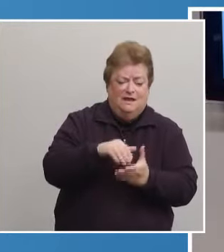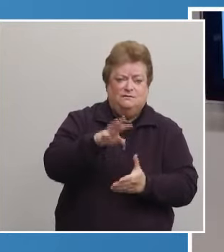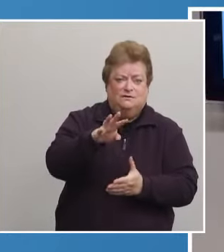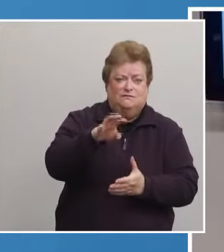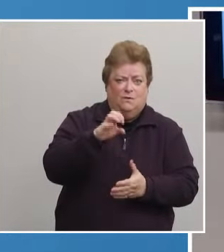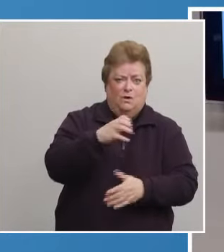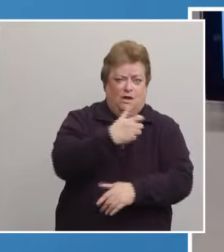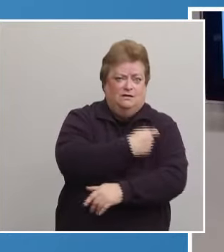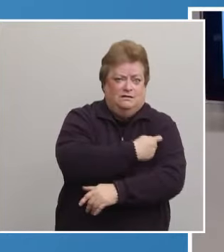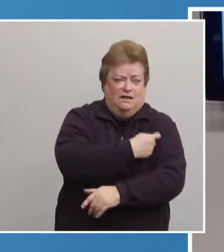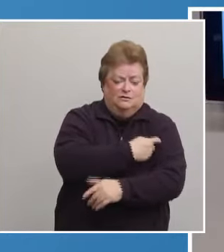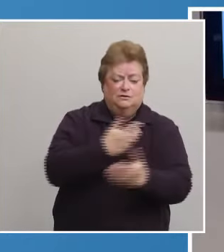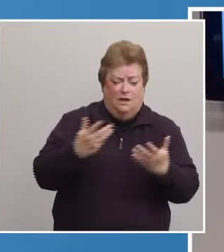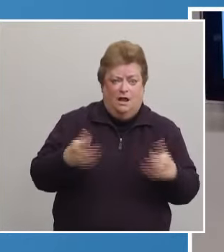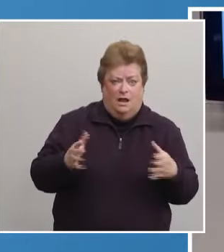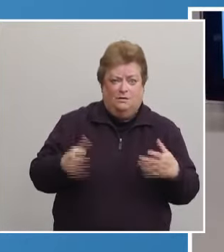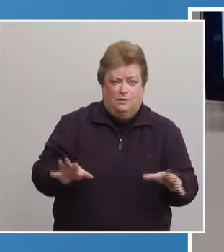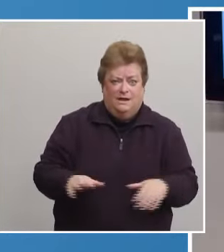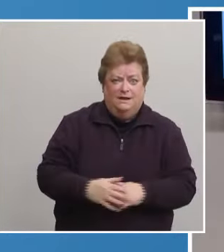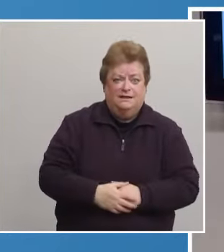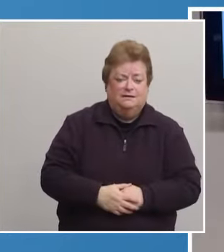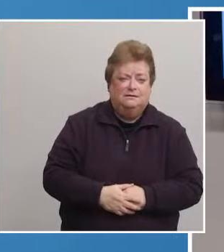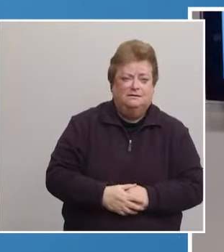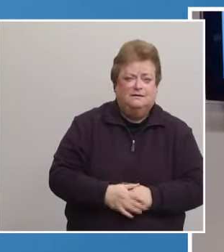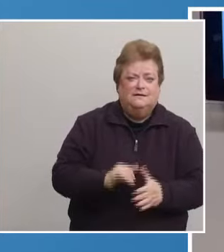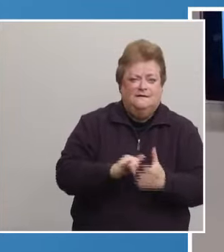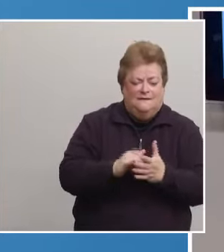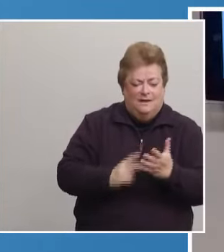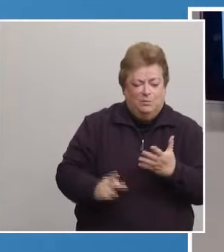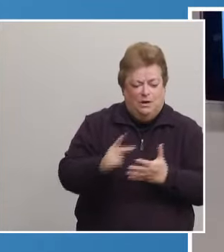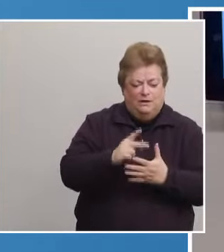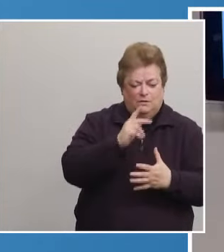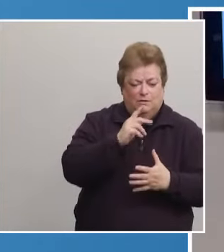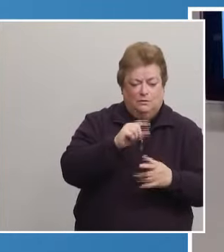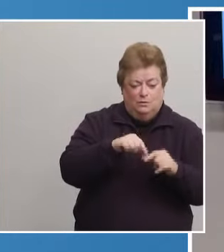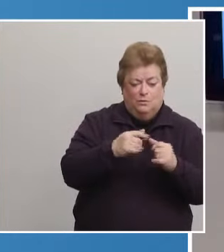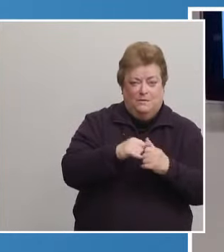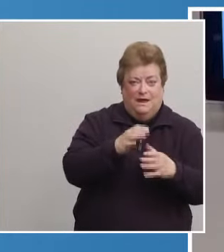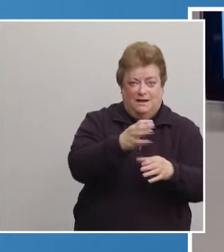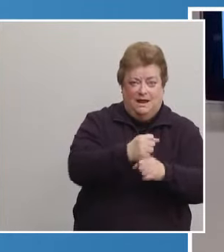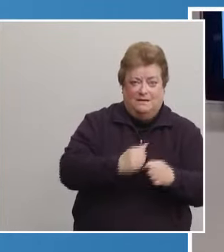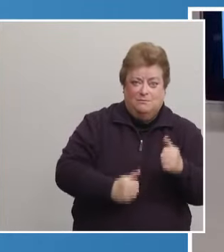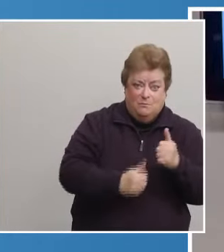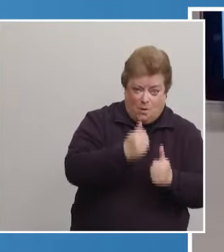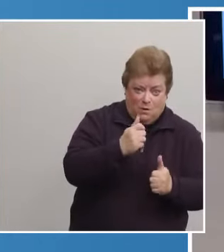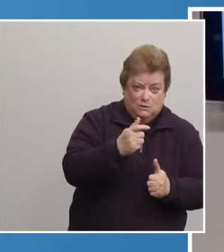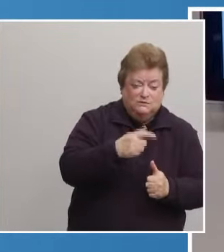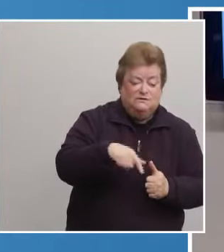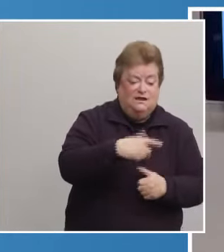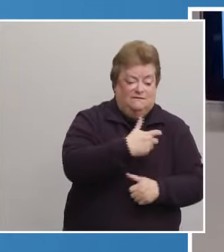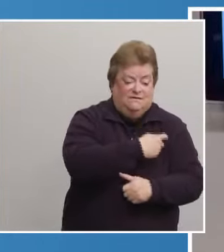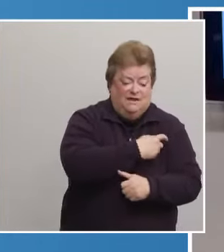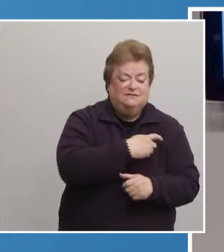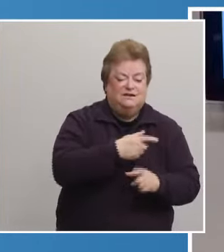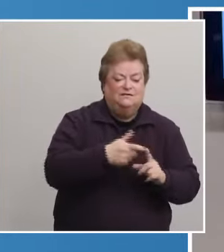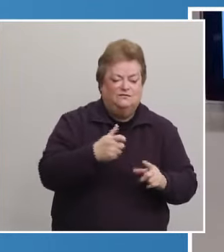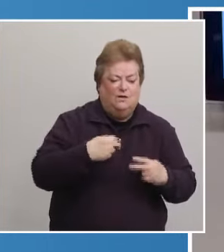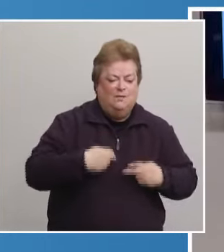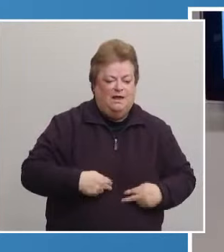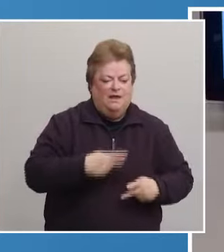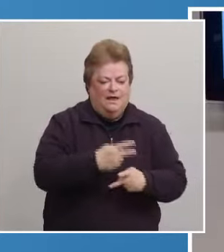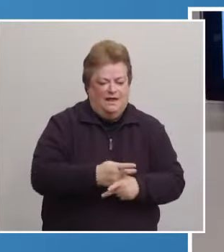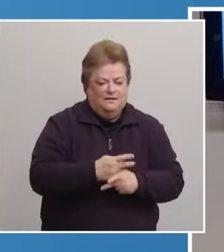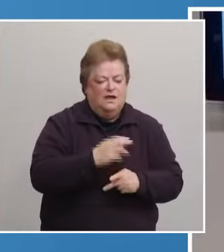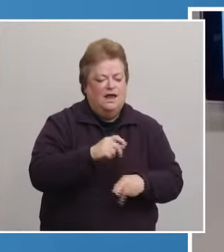-19 vaccine. The priority group that received most of those vaccine is our health care providers and long